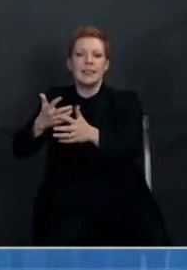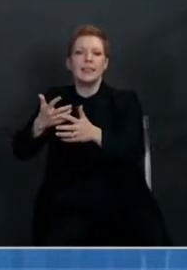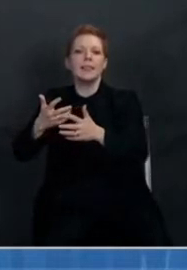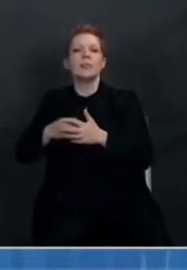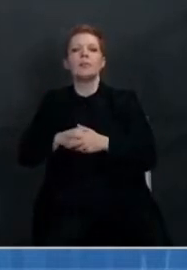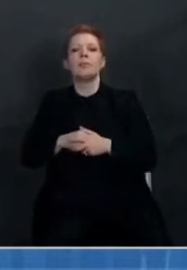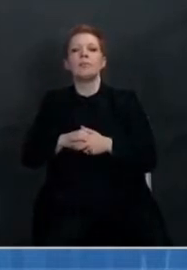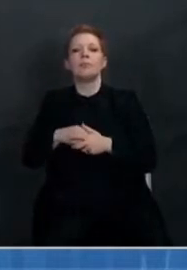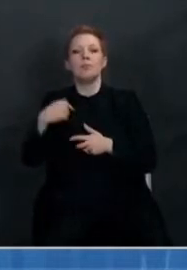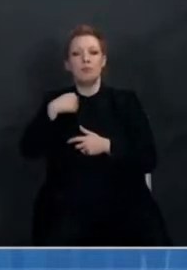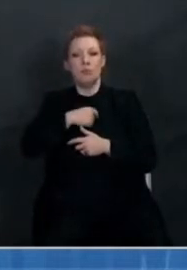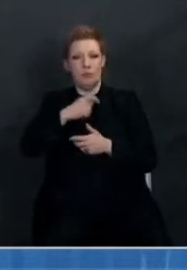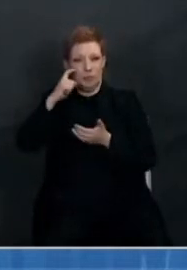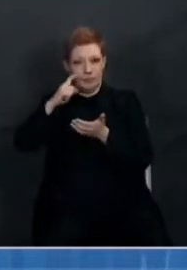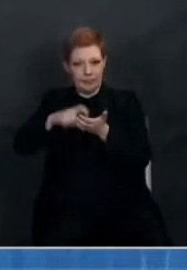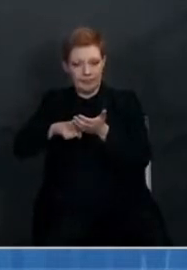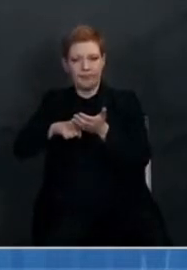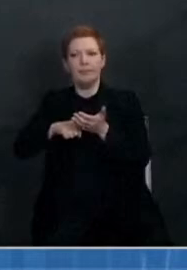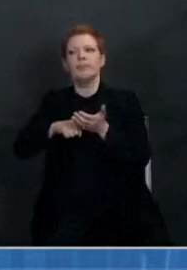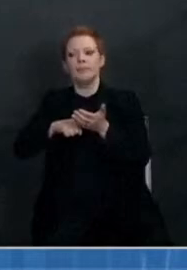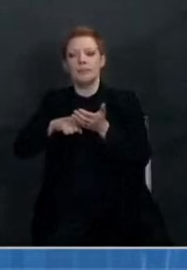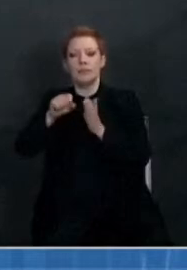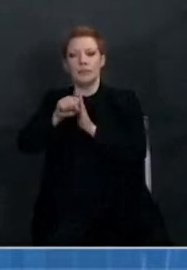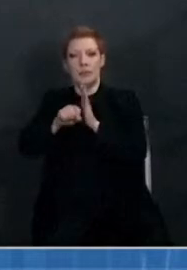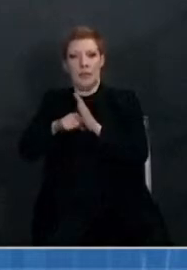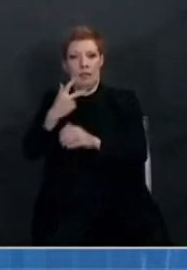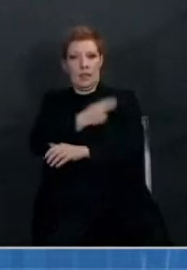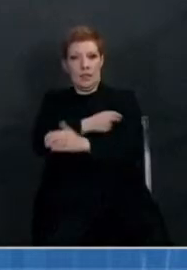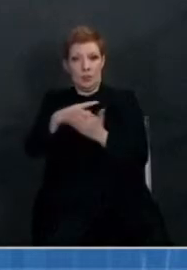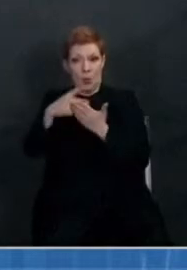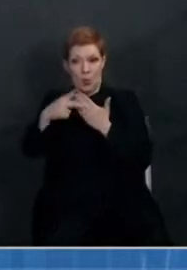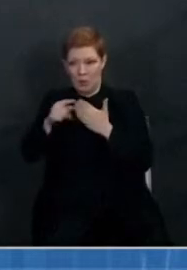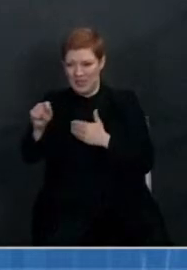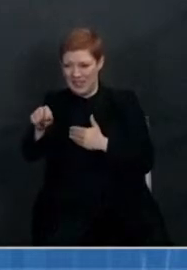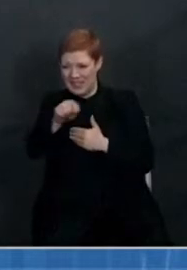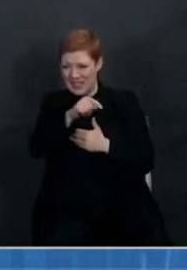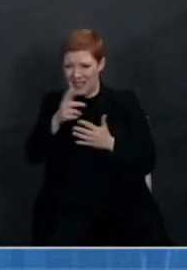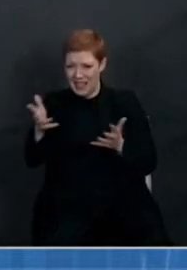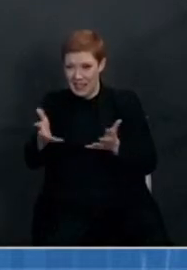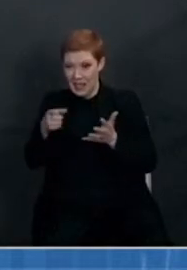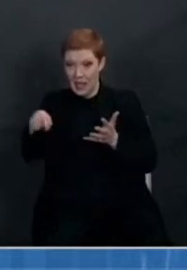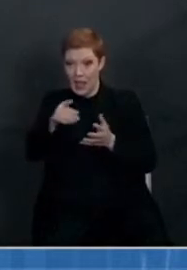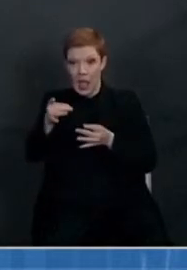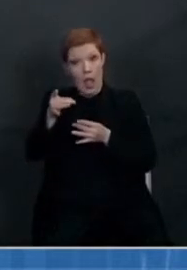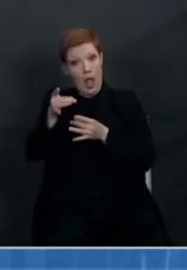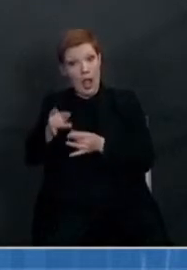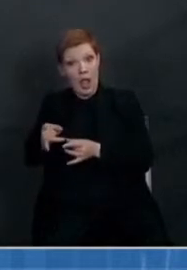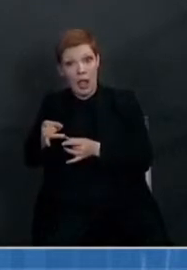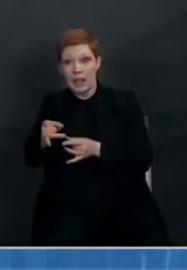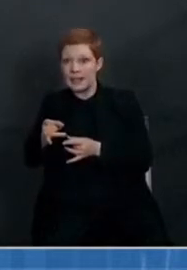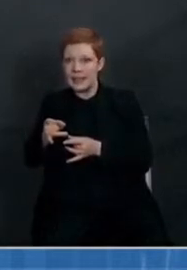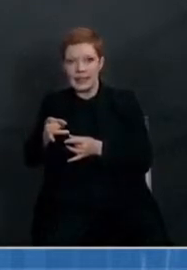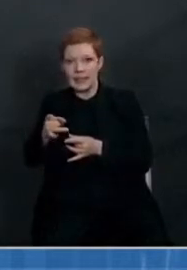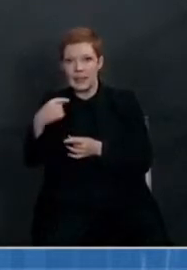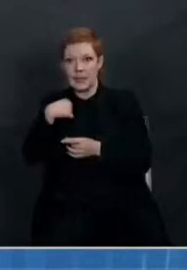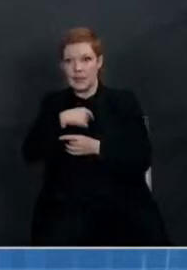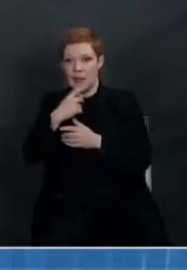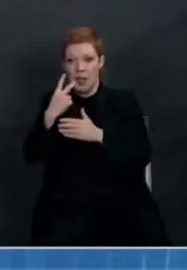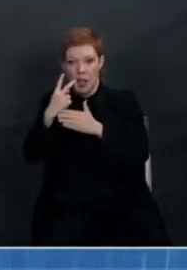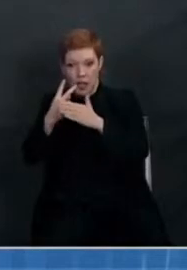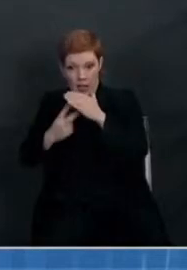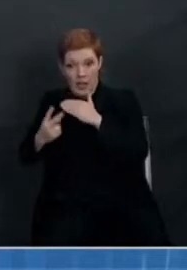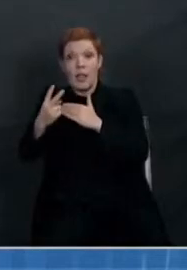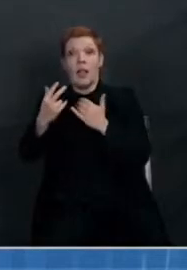state vaccination programs, we expect the efficiency of doses being administered will steadily improve.